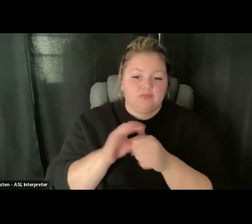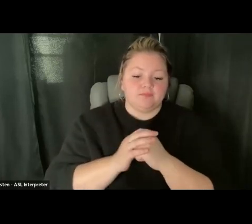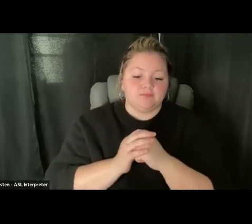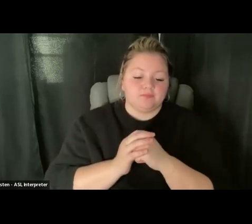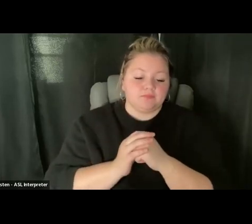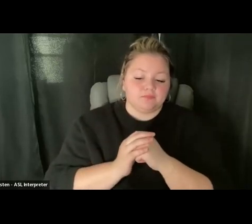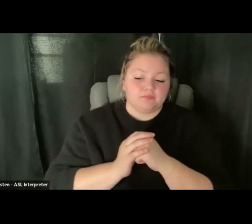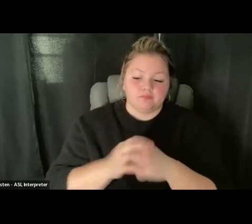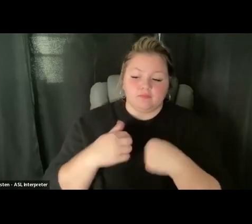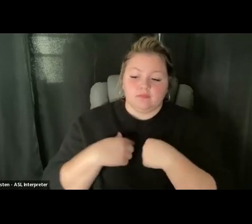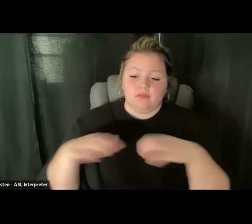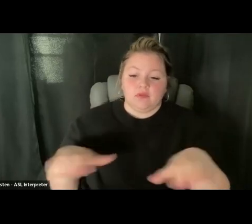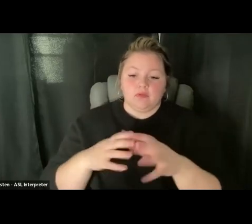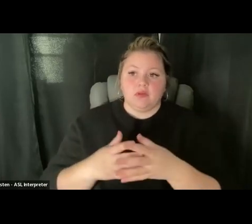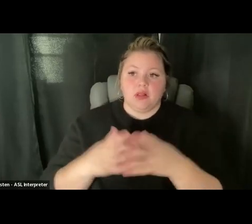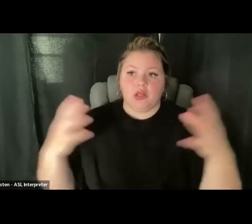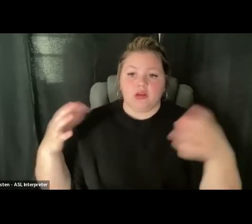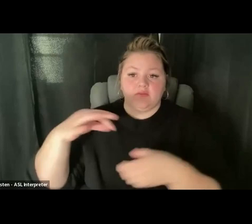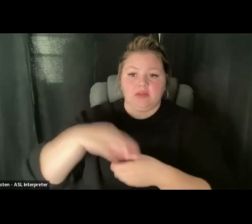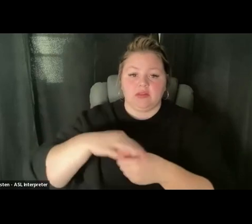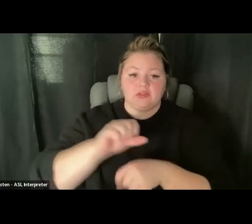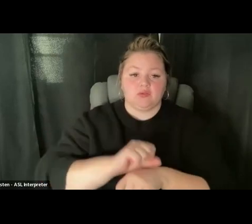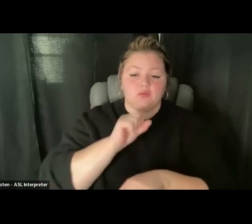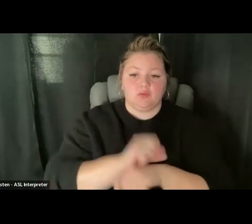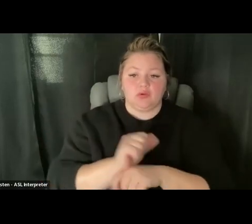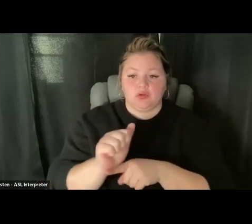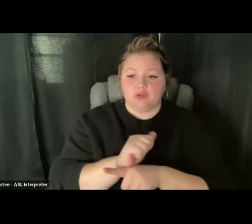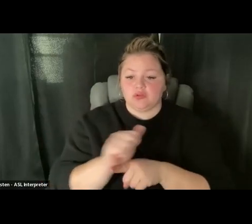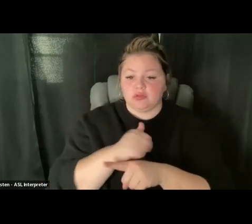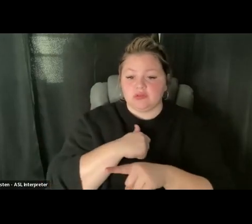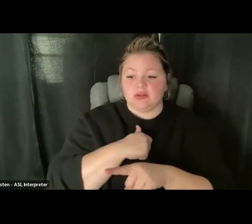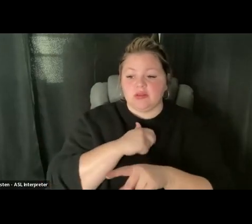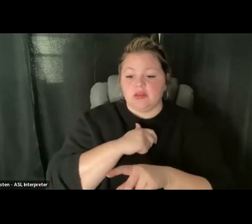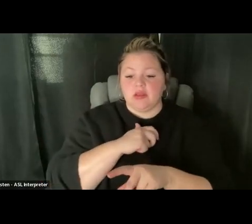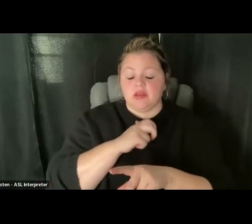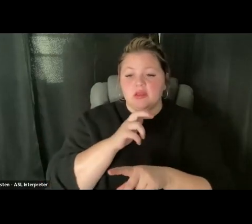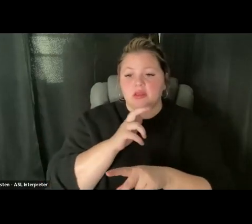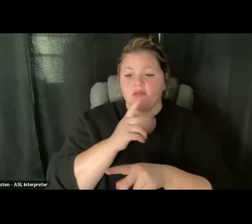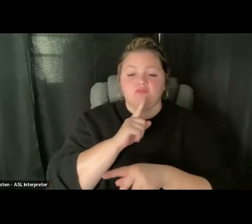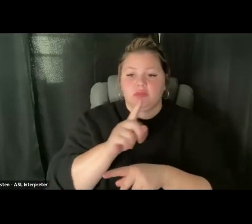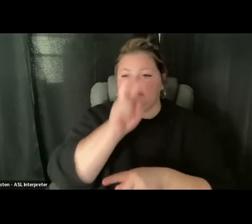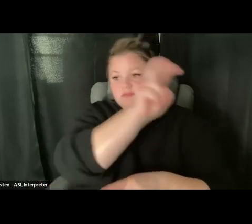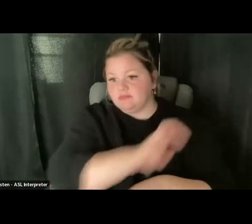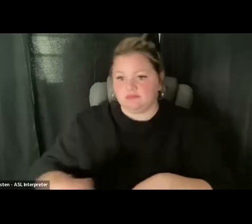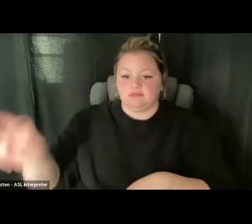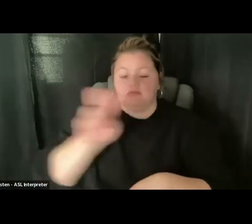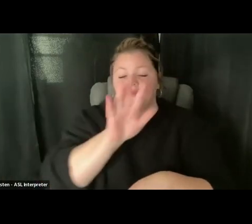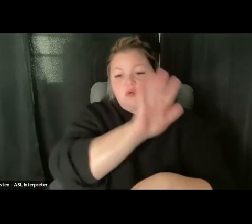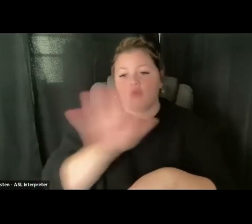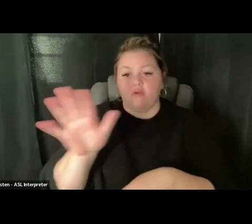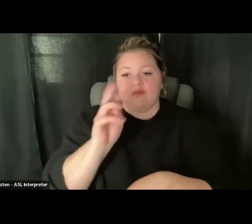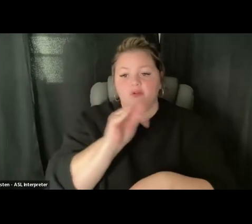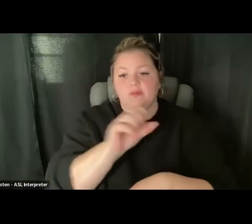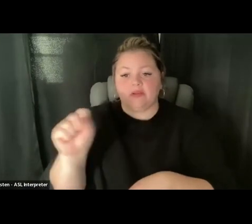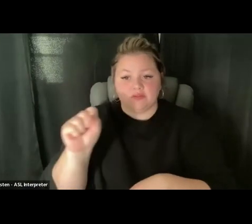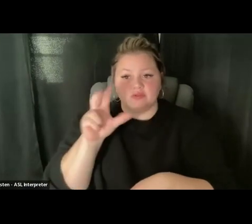a lot of the election worker trainings, and I travel all over the Commonwealth, all over 351